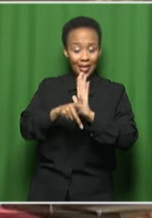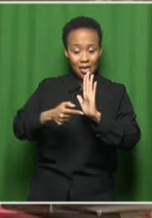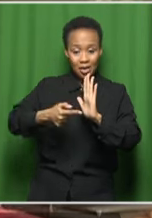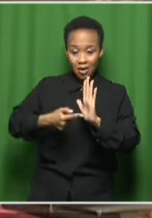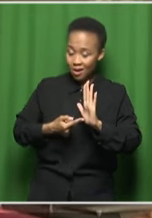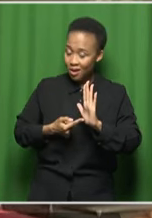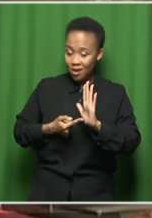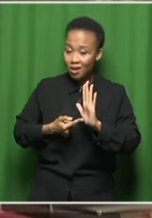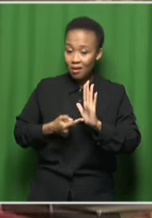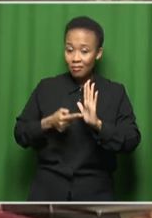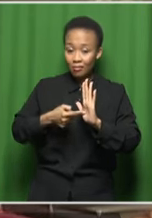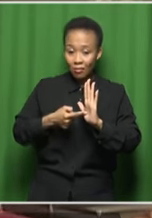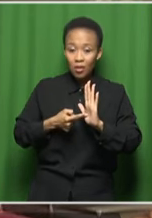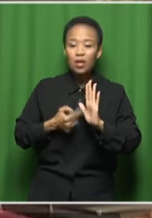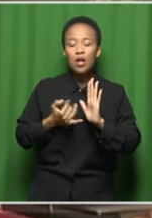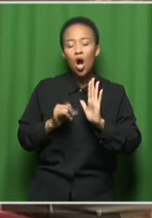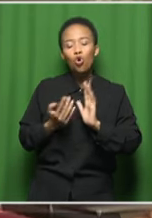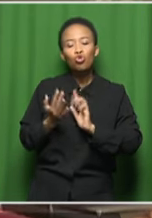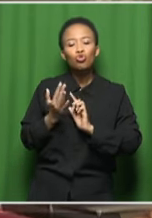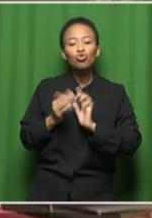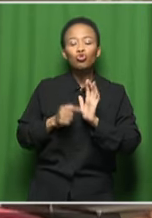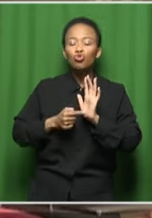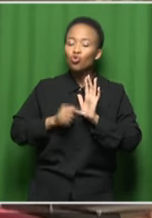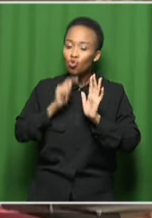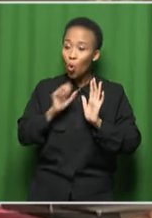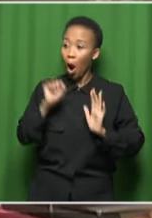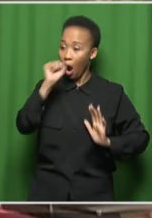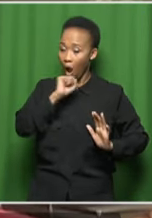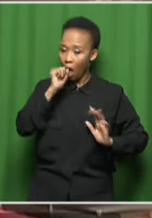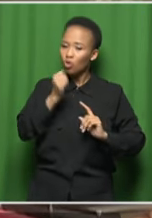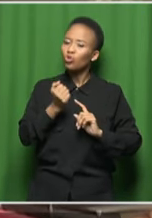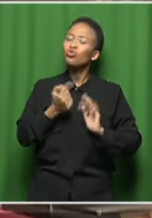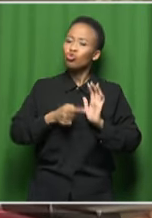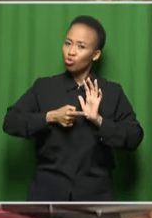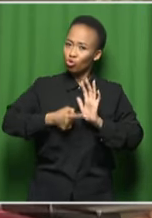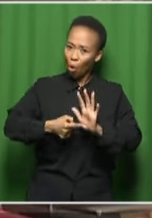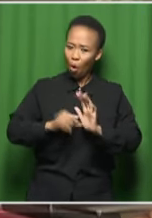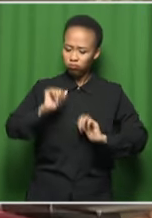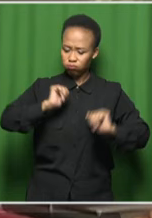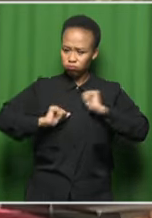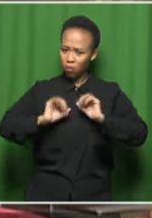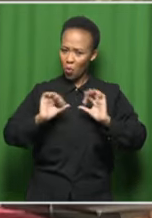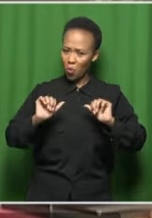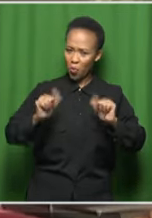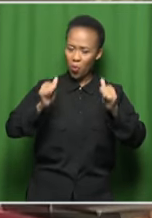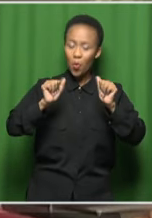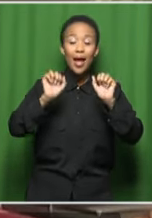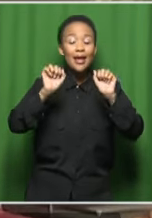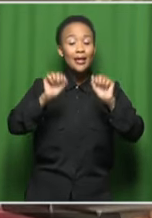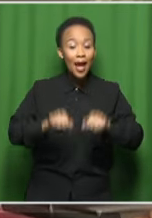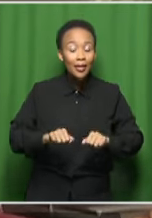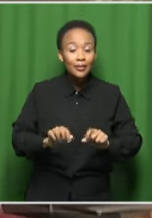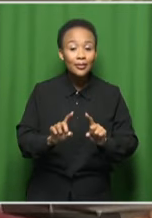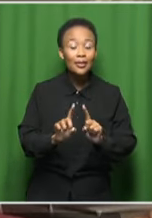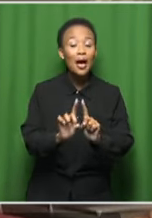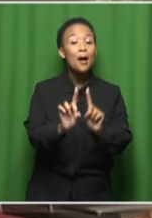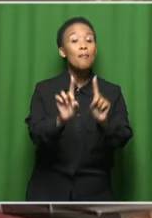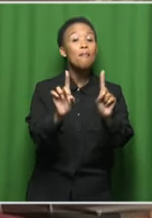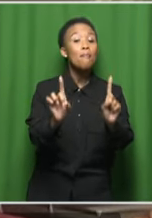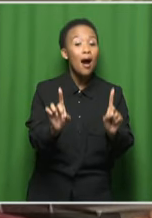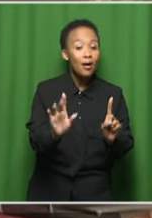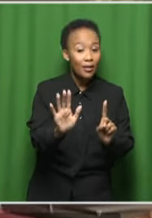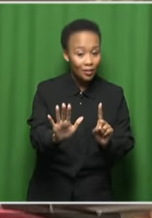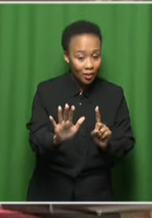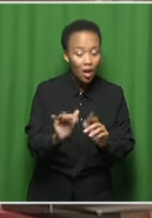show a wonderful display on stage and the most magnificent artistry, but they're going home and having to make a